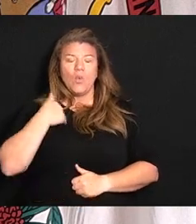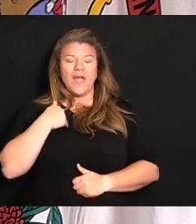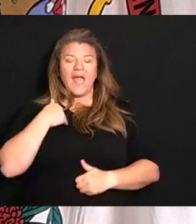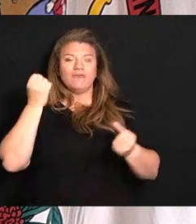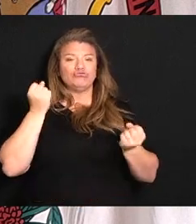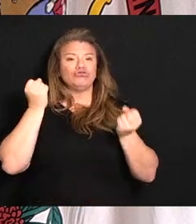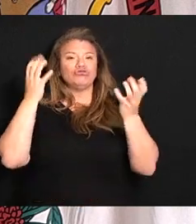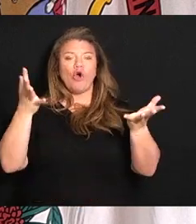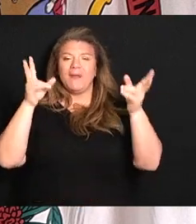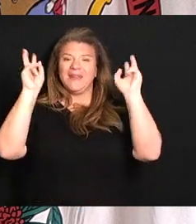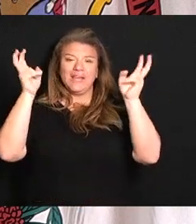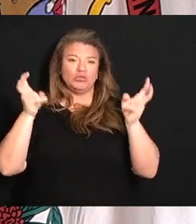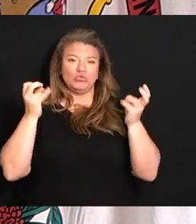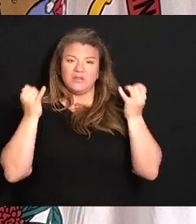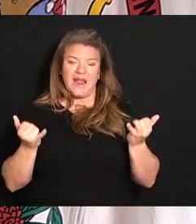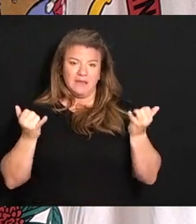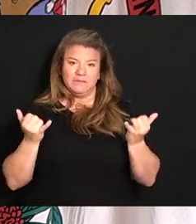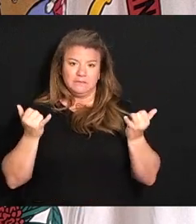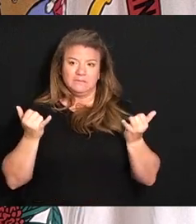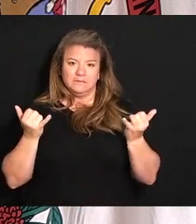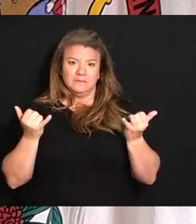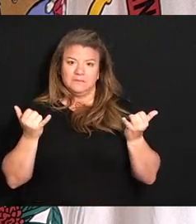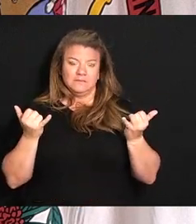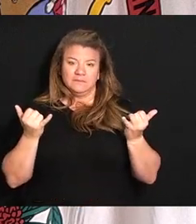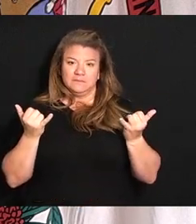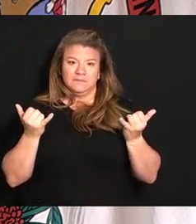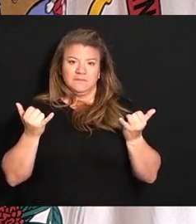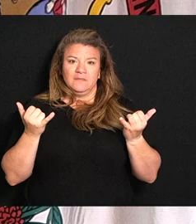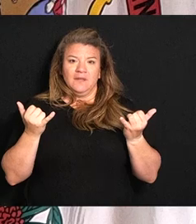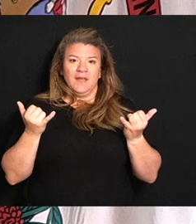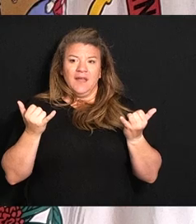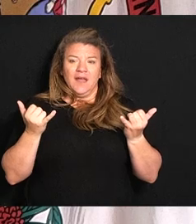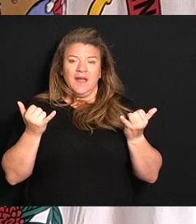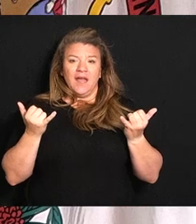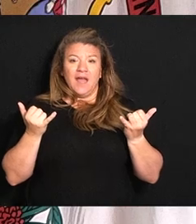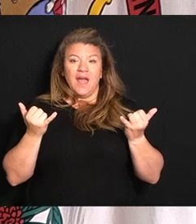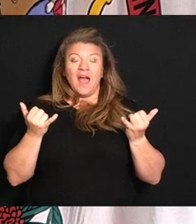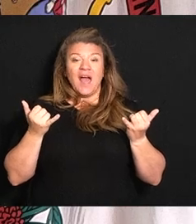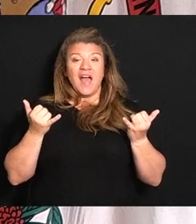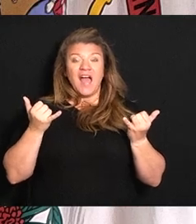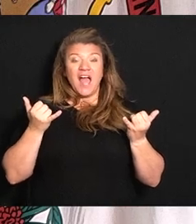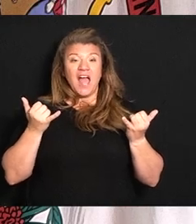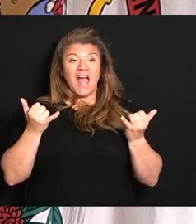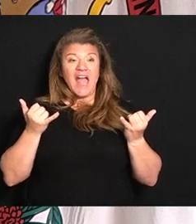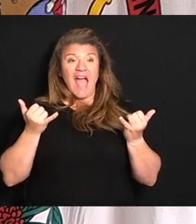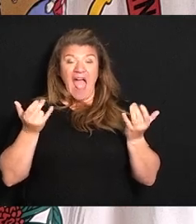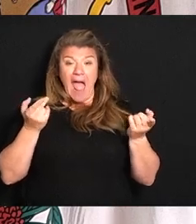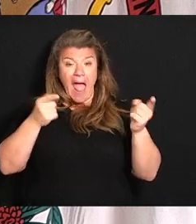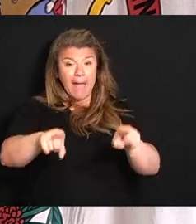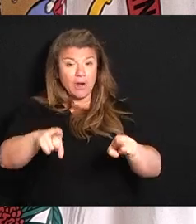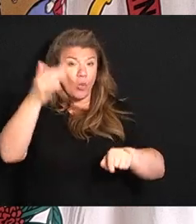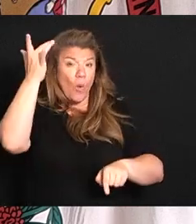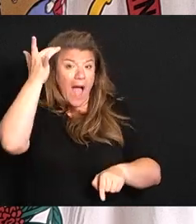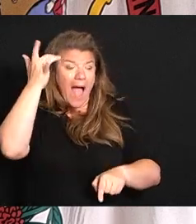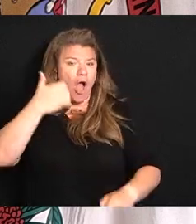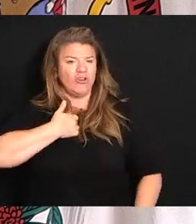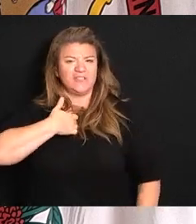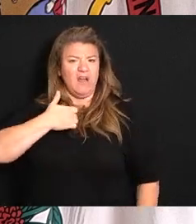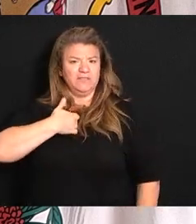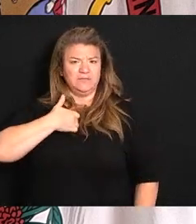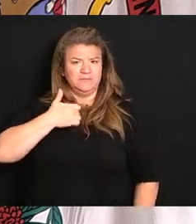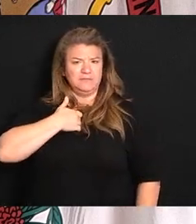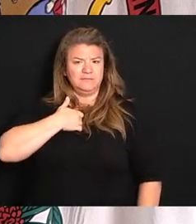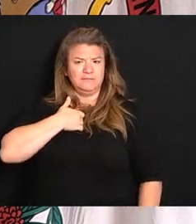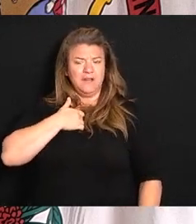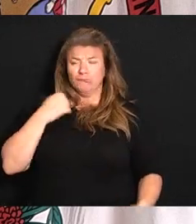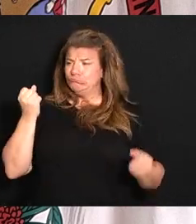issues today that are being caused only by ourselves. so many